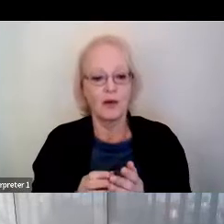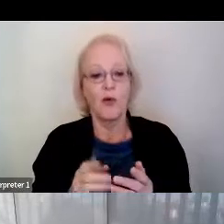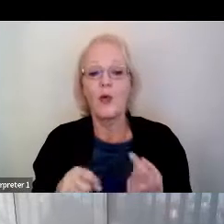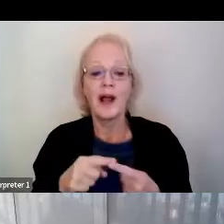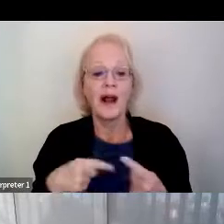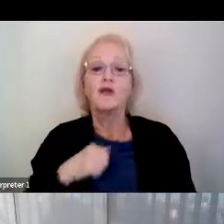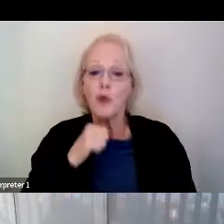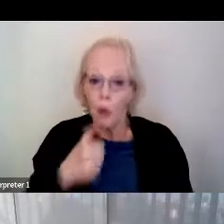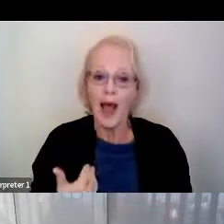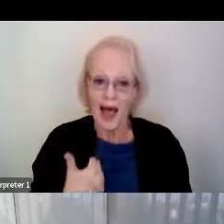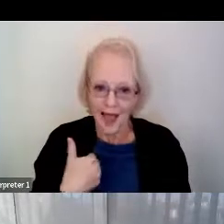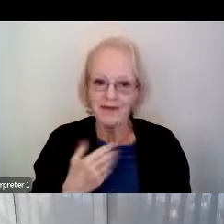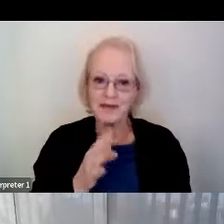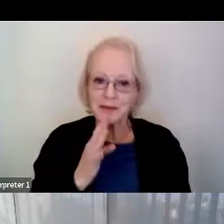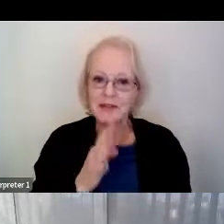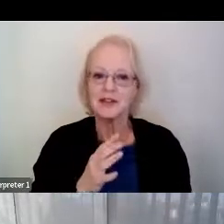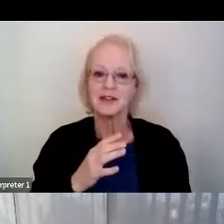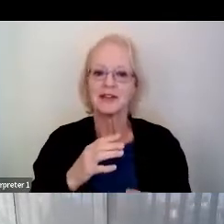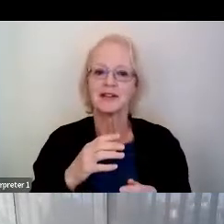speech decoding.